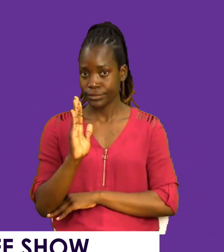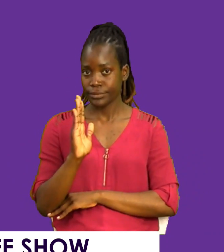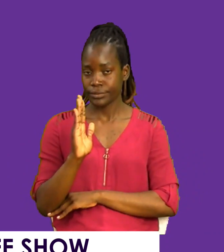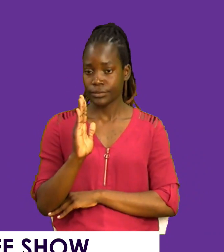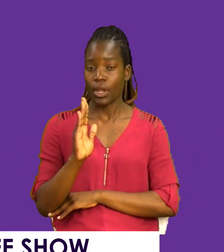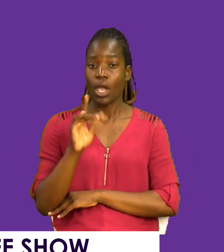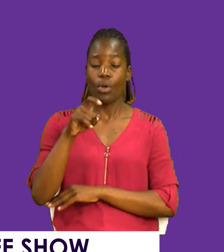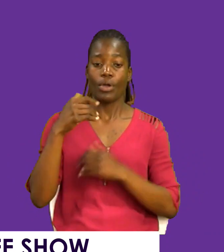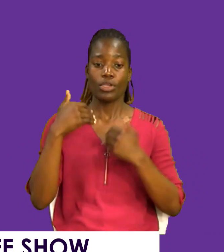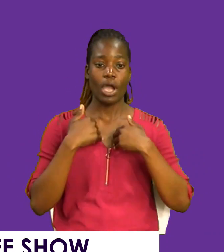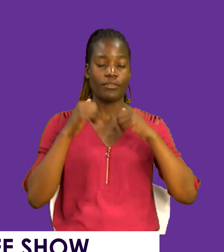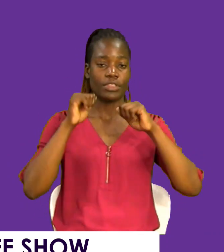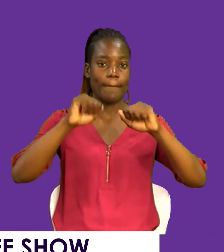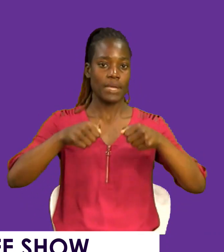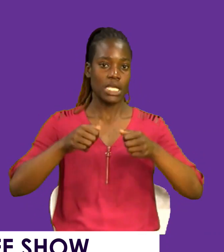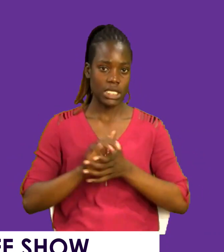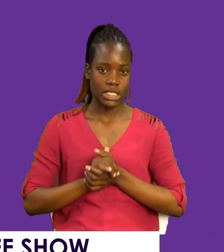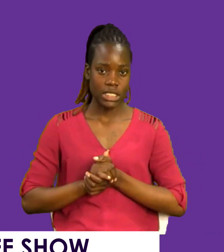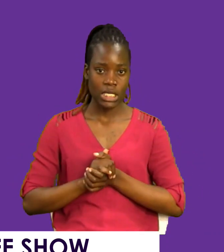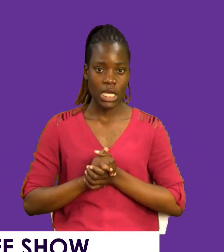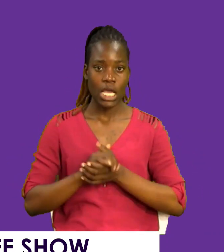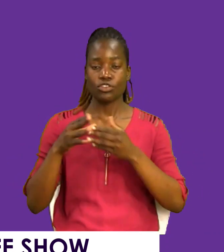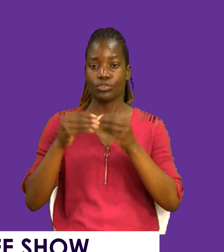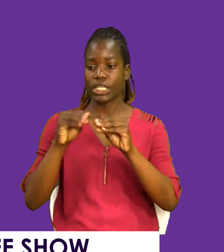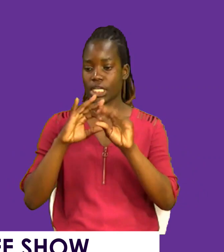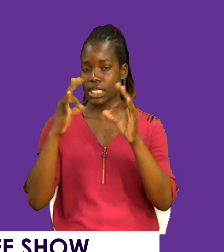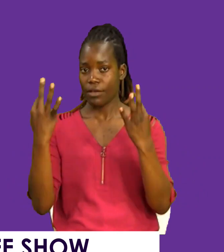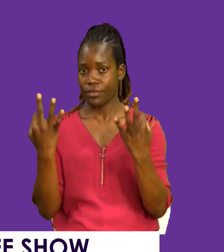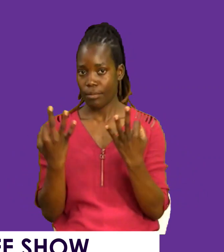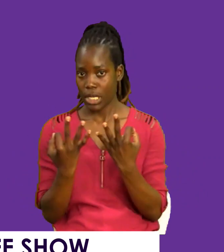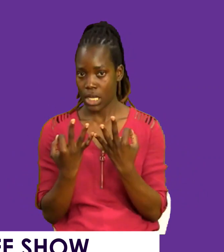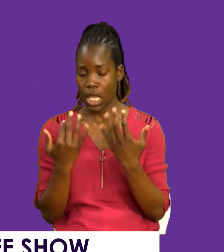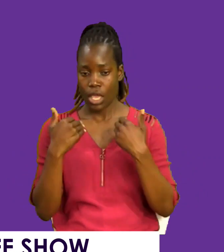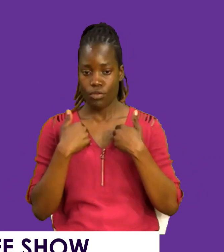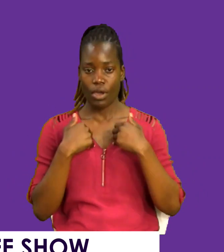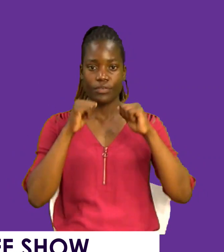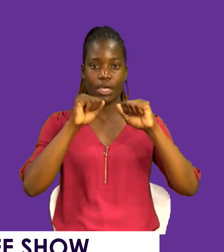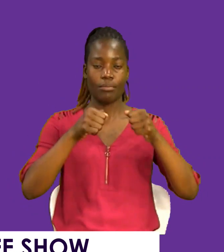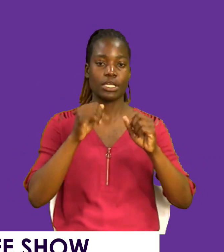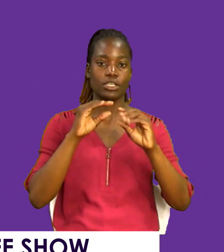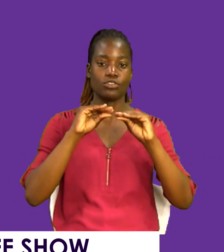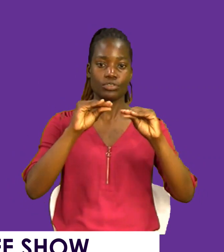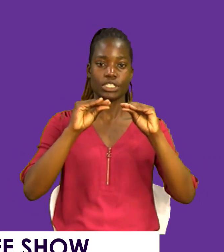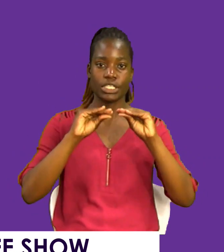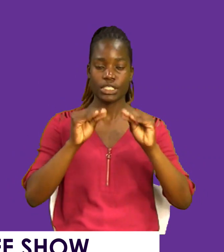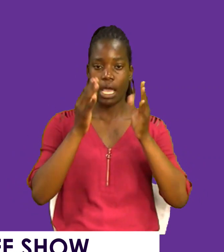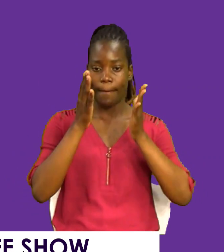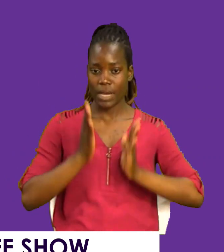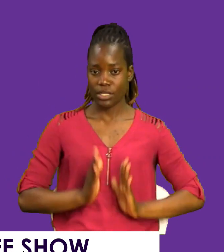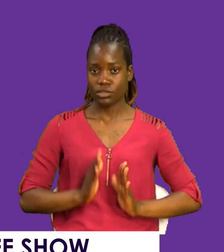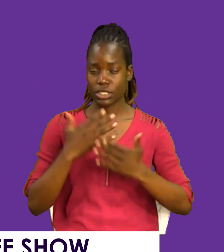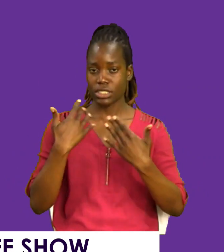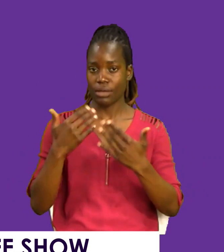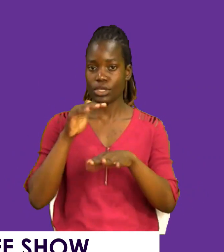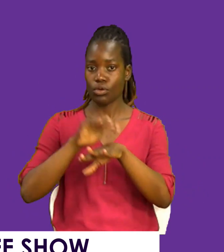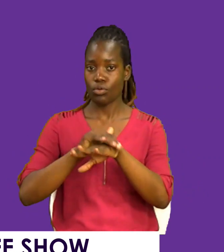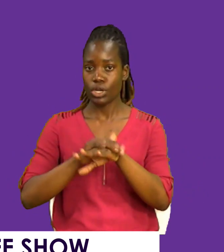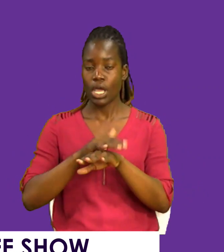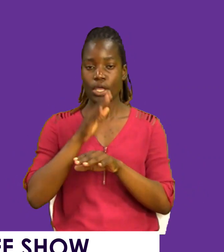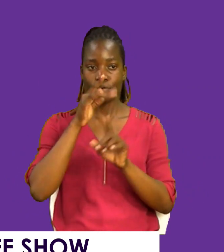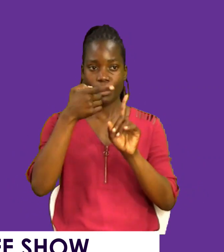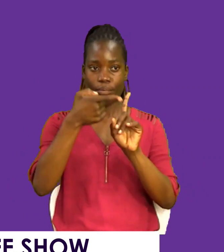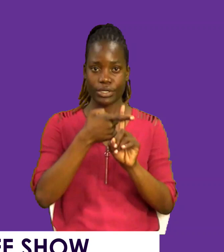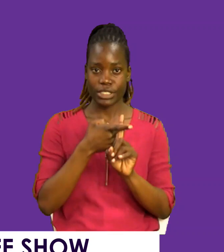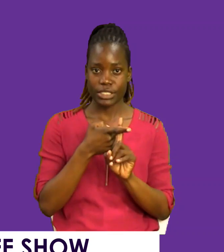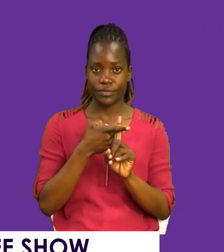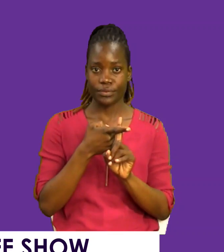know, you have the ability to form a family. You have the ability to teach somebody something good. To be positive.